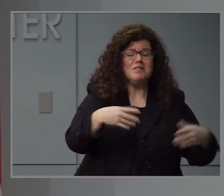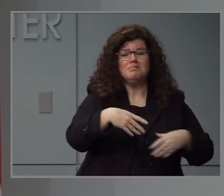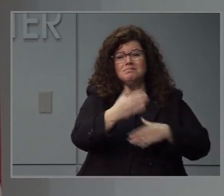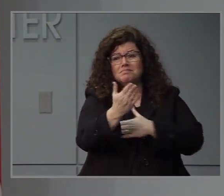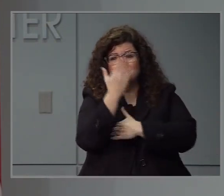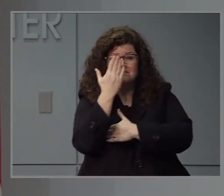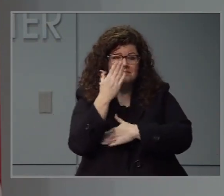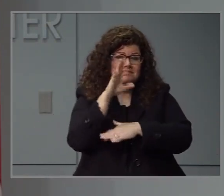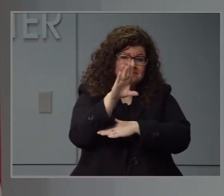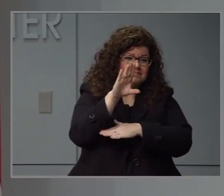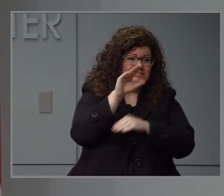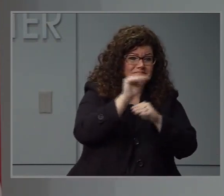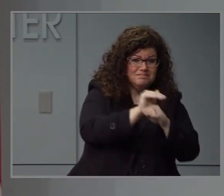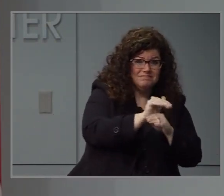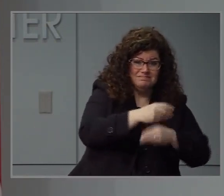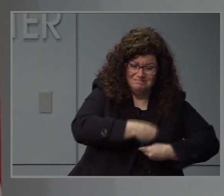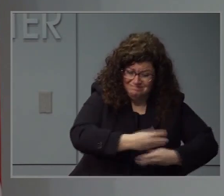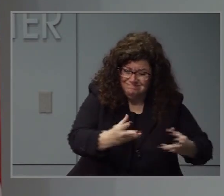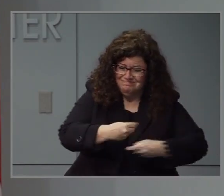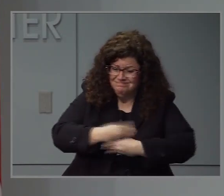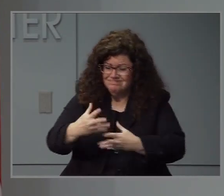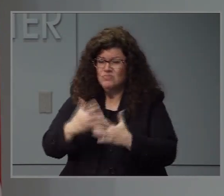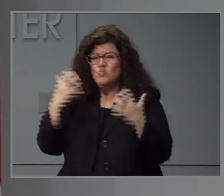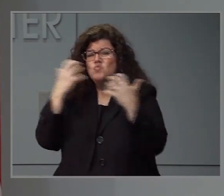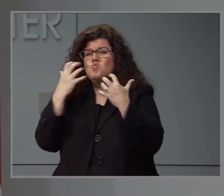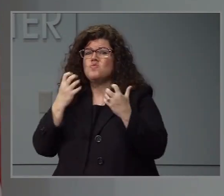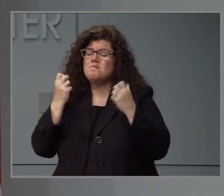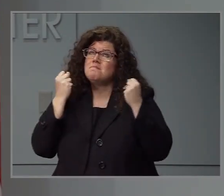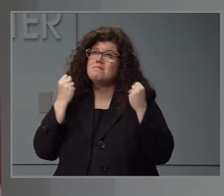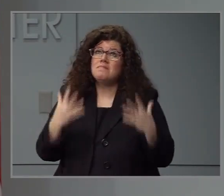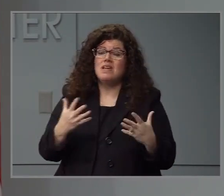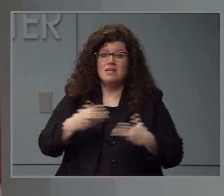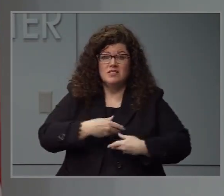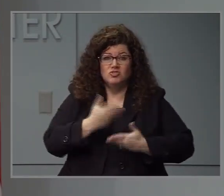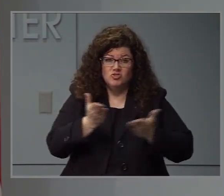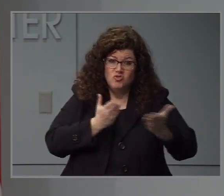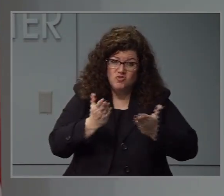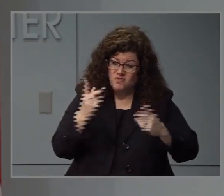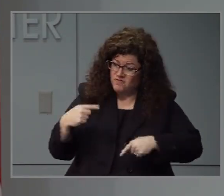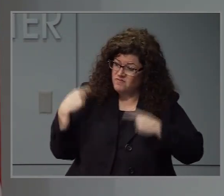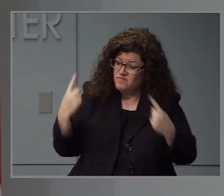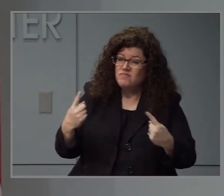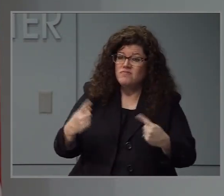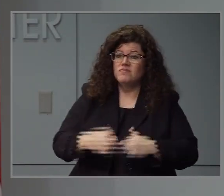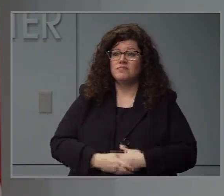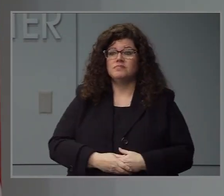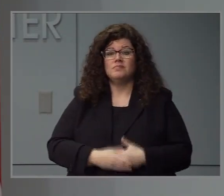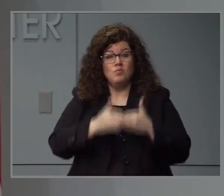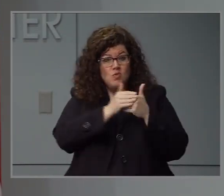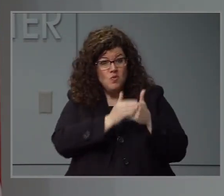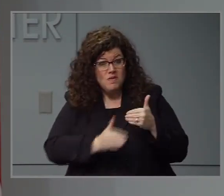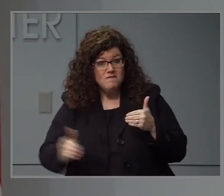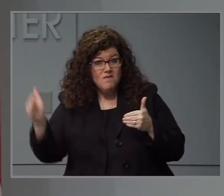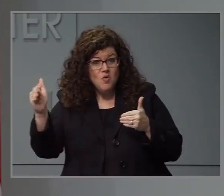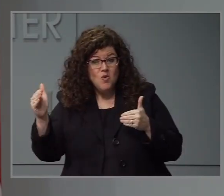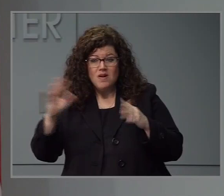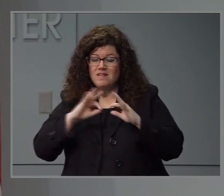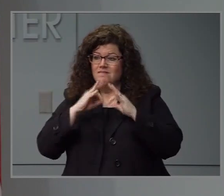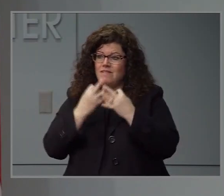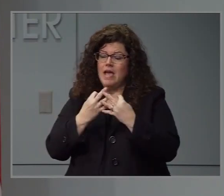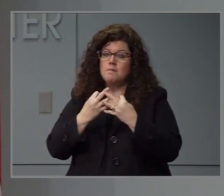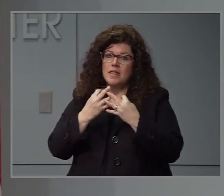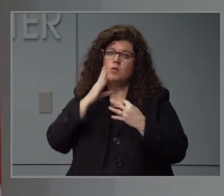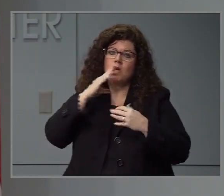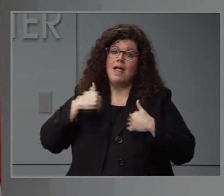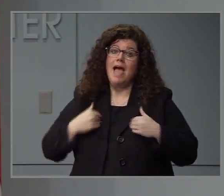dinners across our state. Remarkable. And going forward, the good news is families will now have even